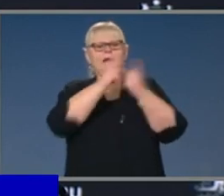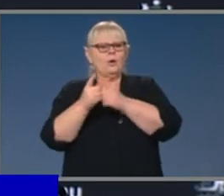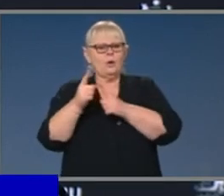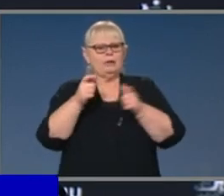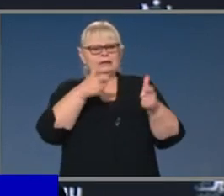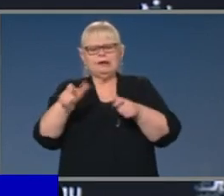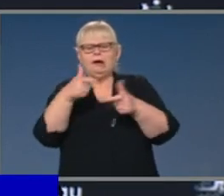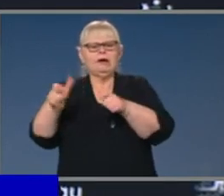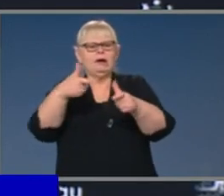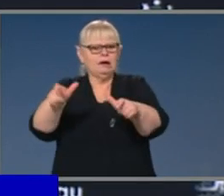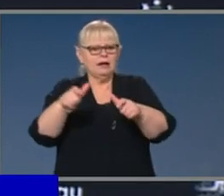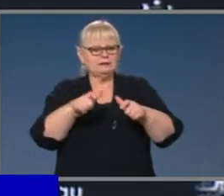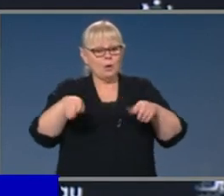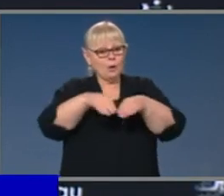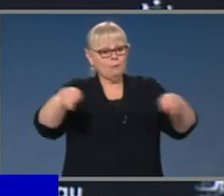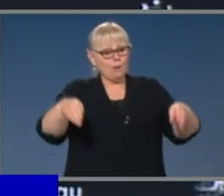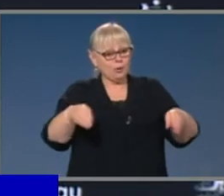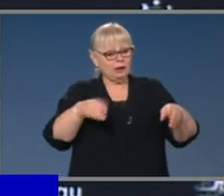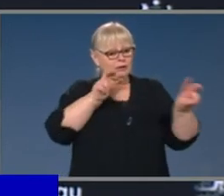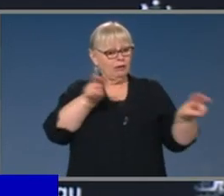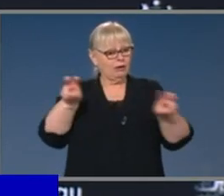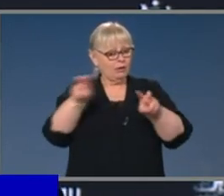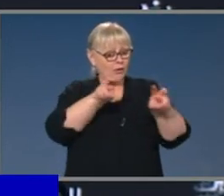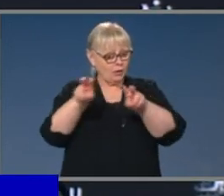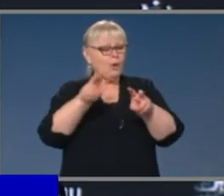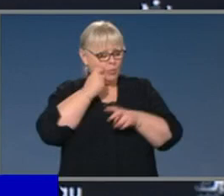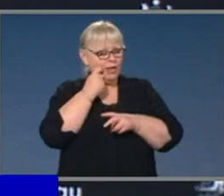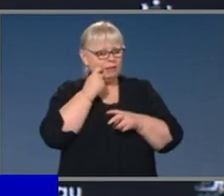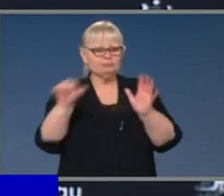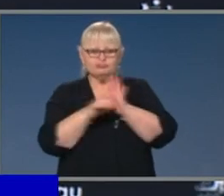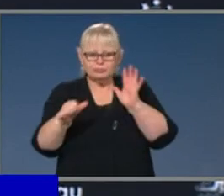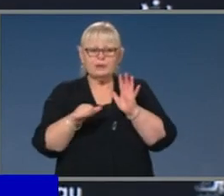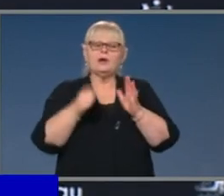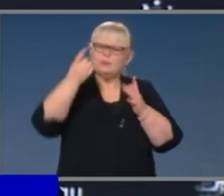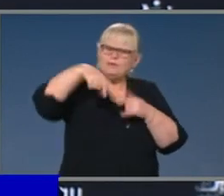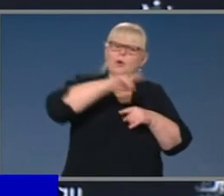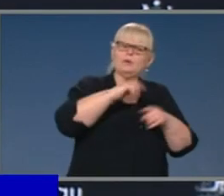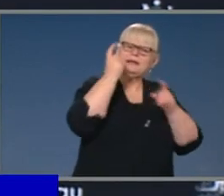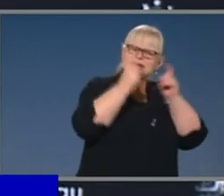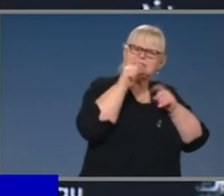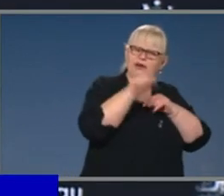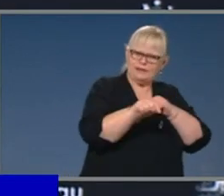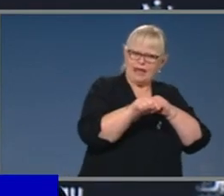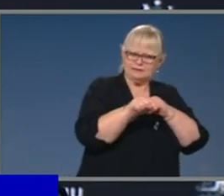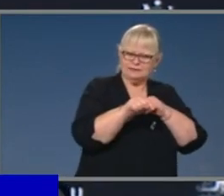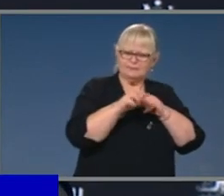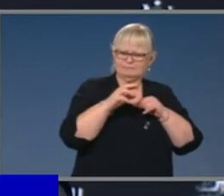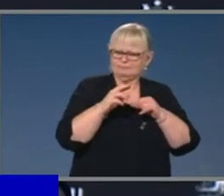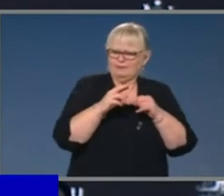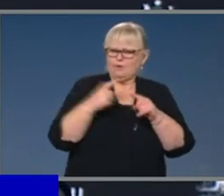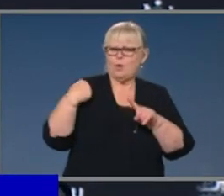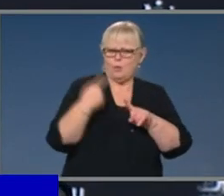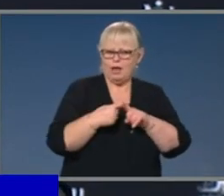that's something that I know Border Force is working on. Our Federal Cabinet has been considering that now for some time, and we're still a little way away before being able to